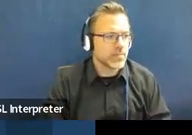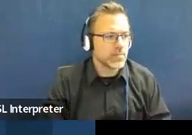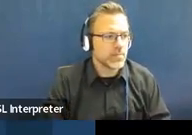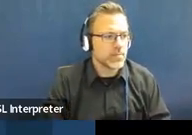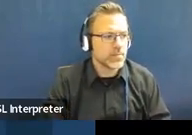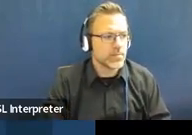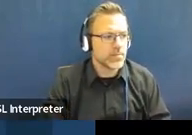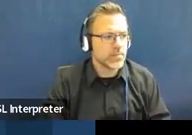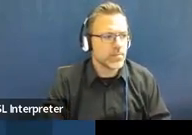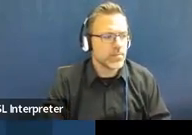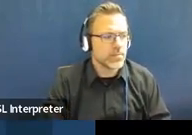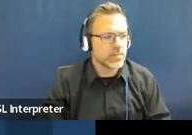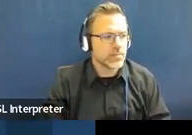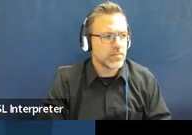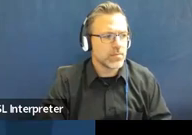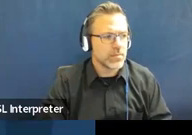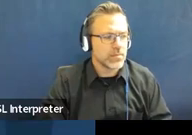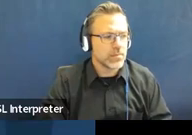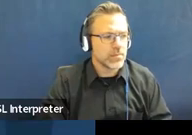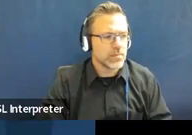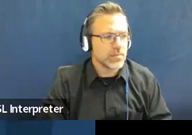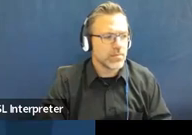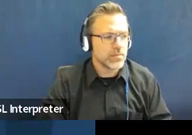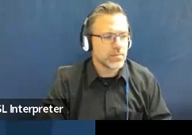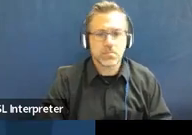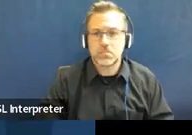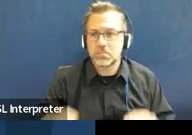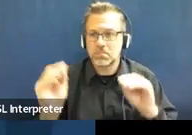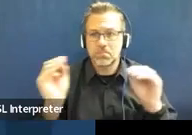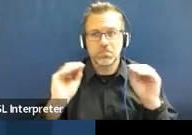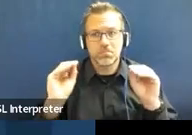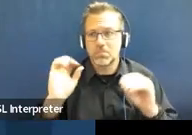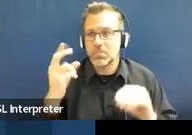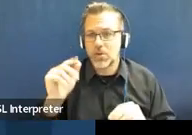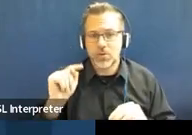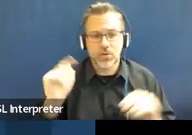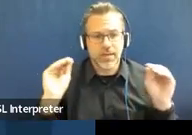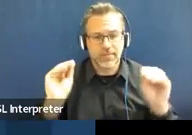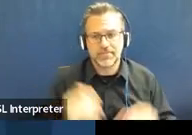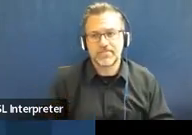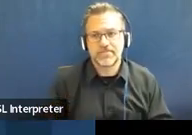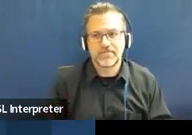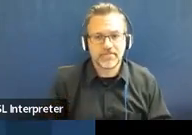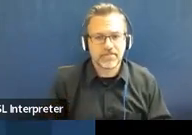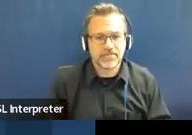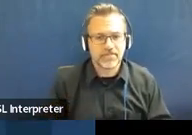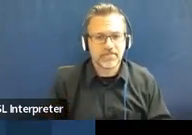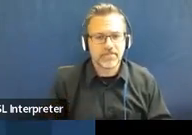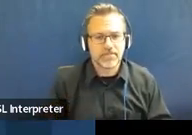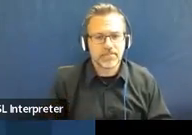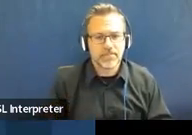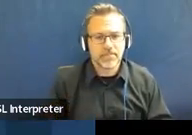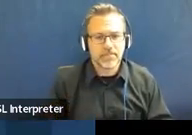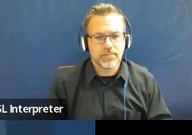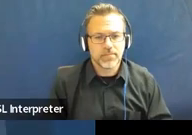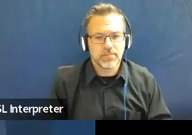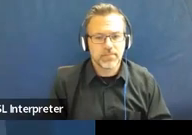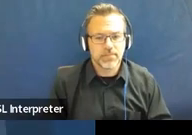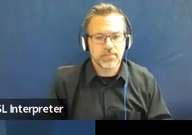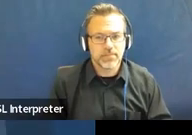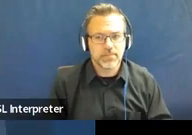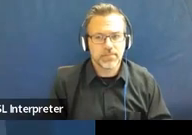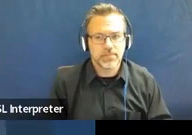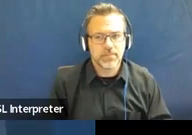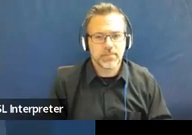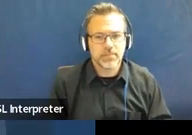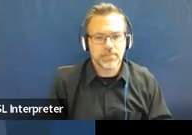Nothing new in chat. don't think? me look. No. I haven't seen anything new in chat. I actually